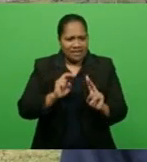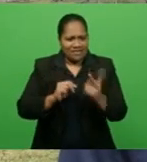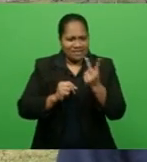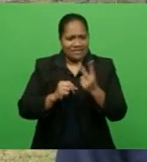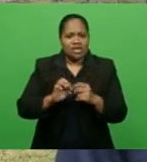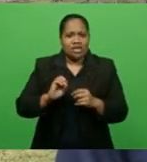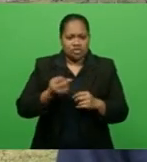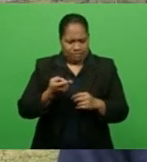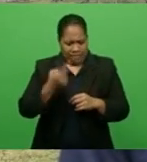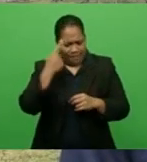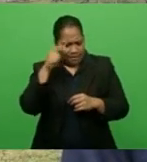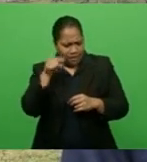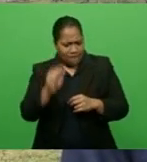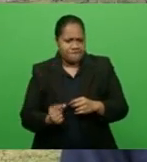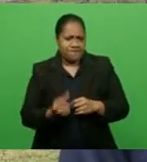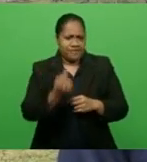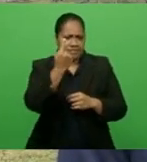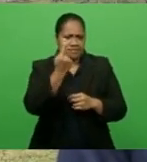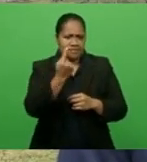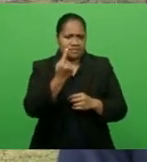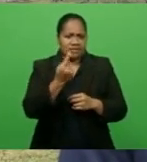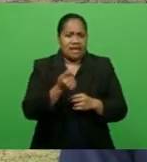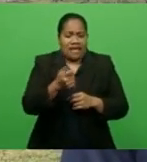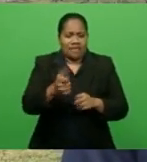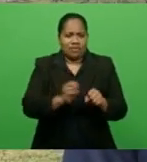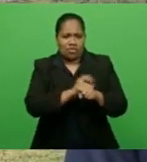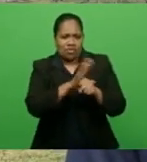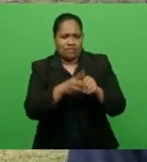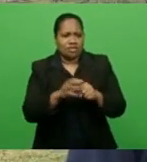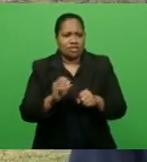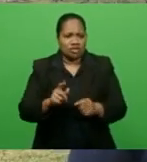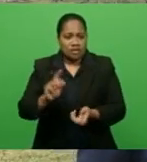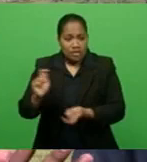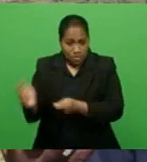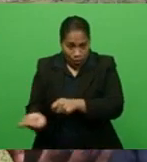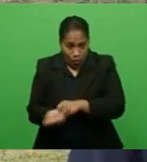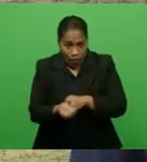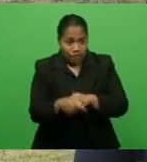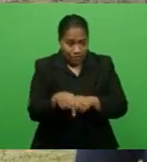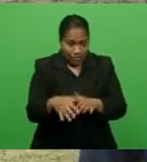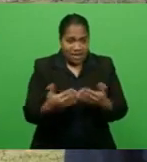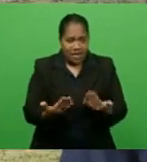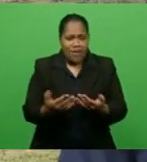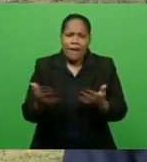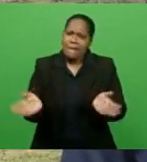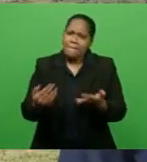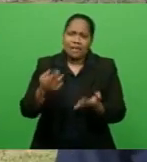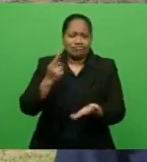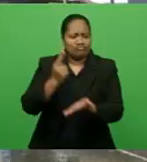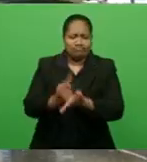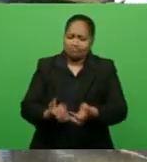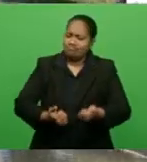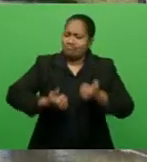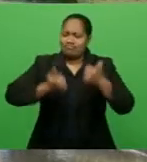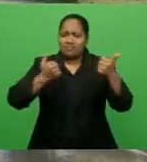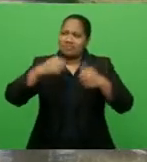COVID in the whole of Fiji. The golf course is playing really well. With the sun sign, you cannot ask for anything better.